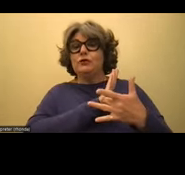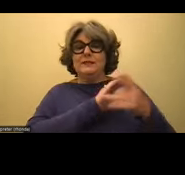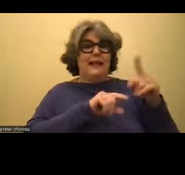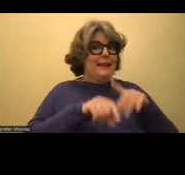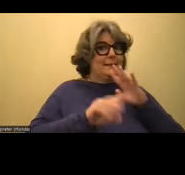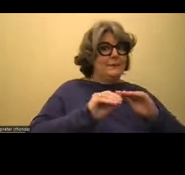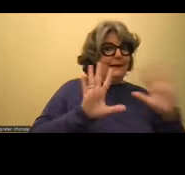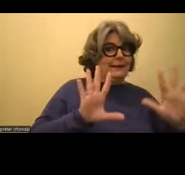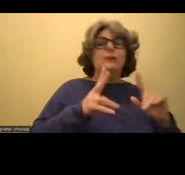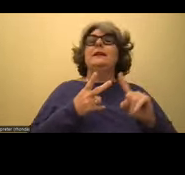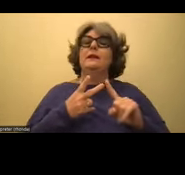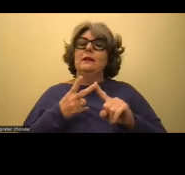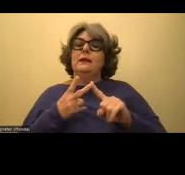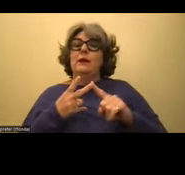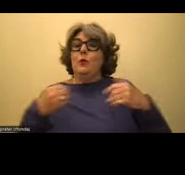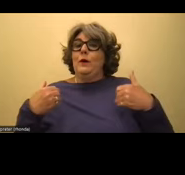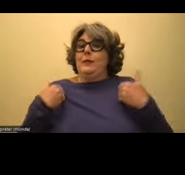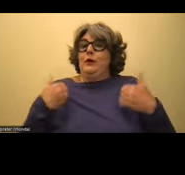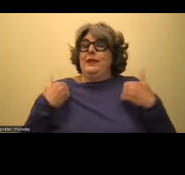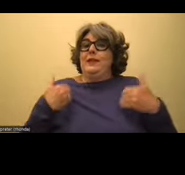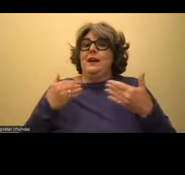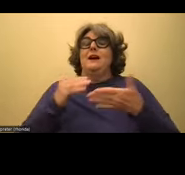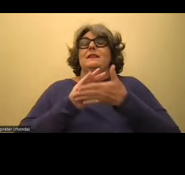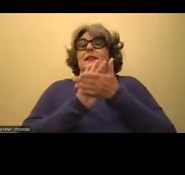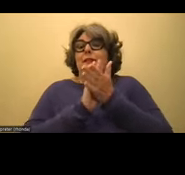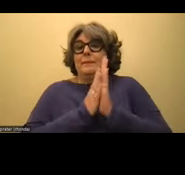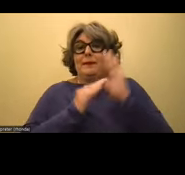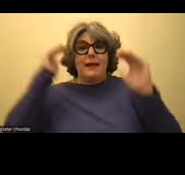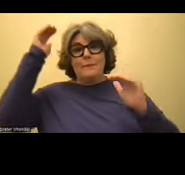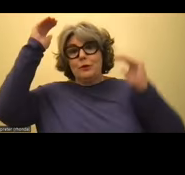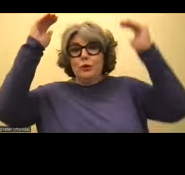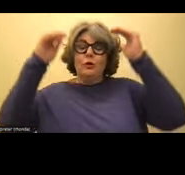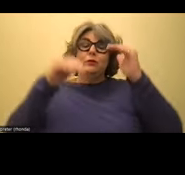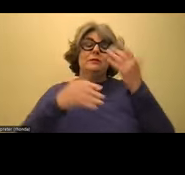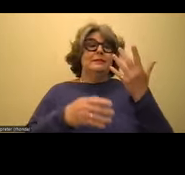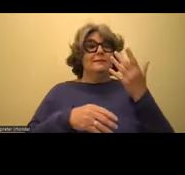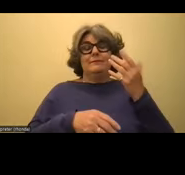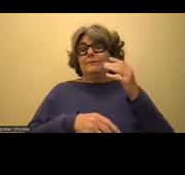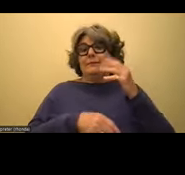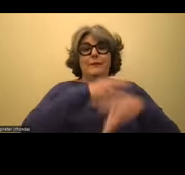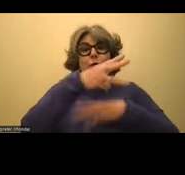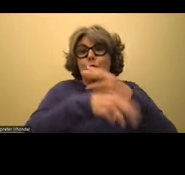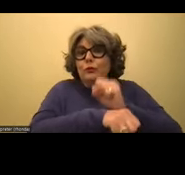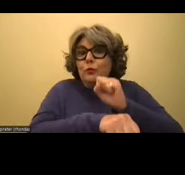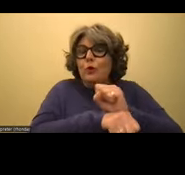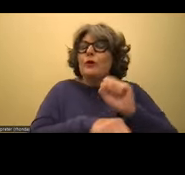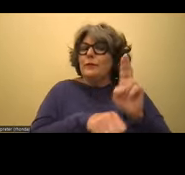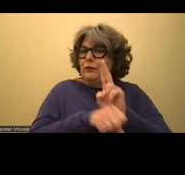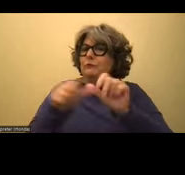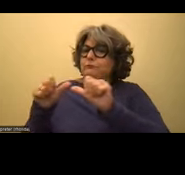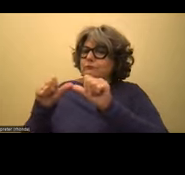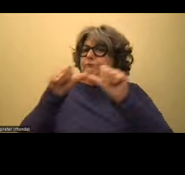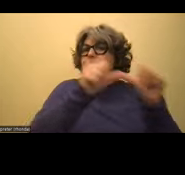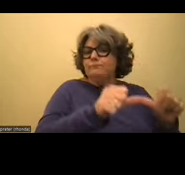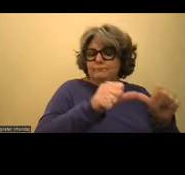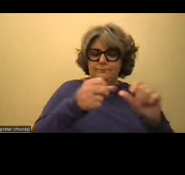can't speak. You know, when they're younger, so that when they are adults and they're out in the work world, they're using it as well, right? And so because of that,